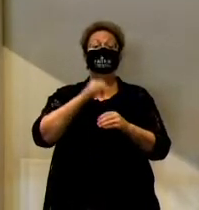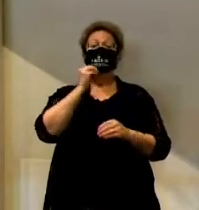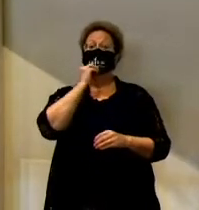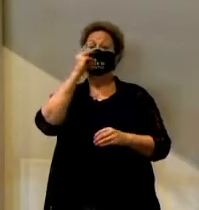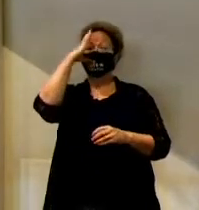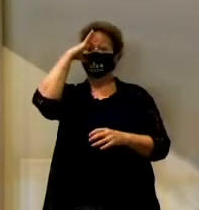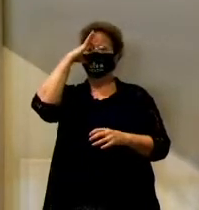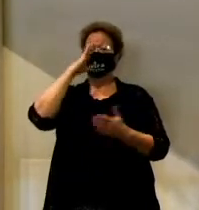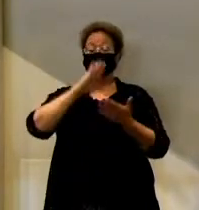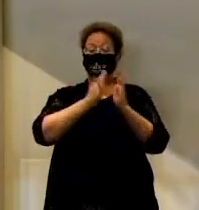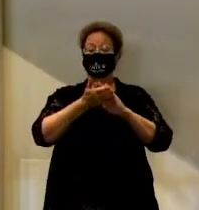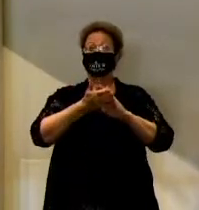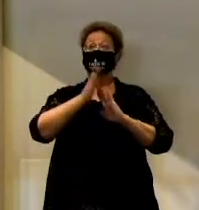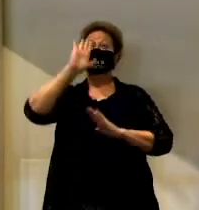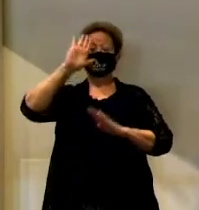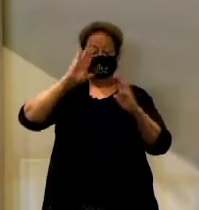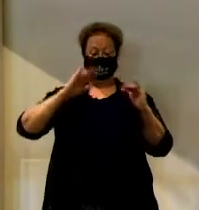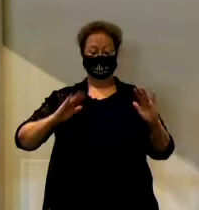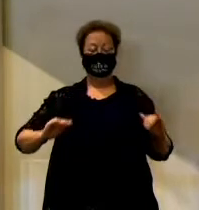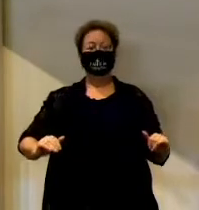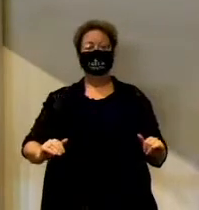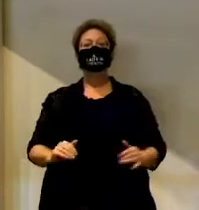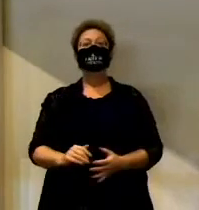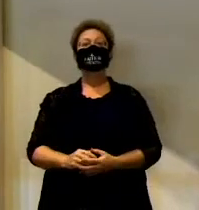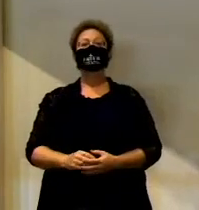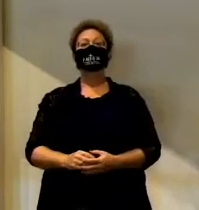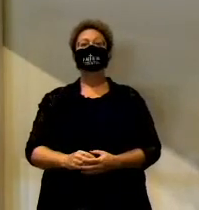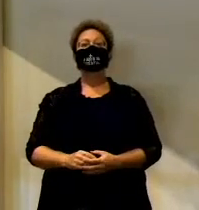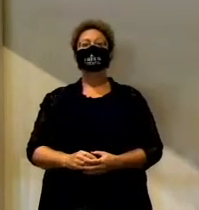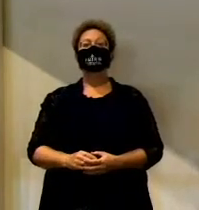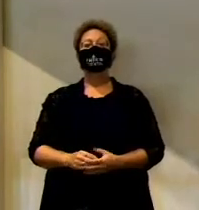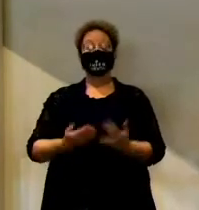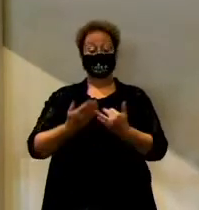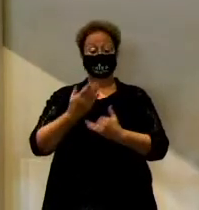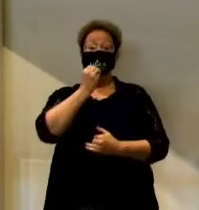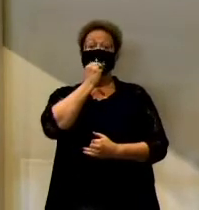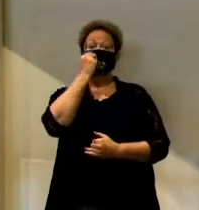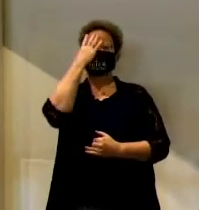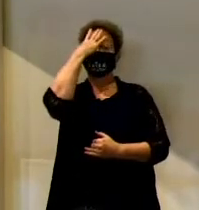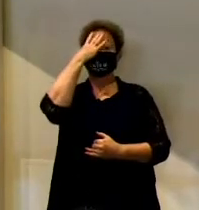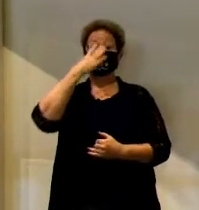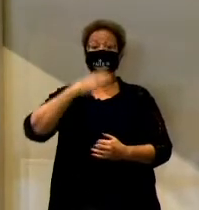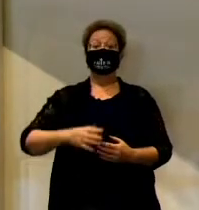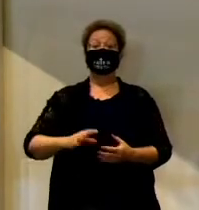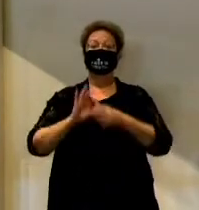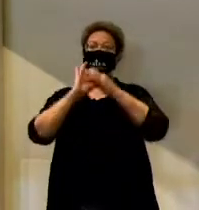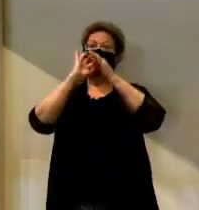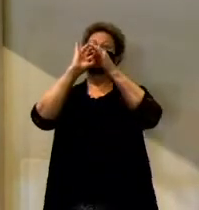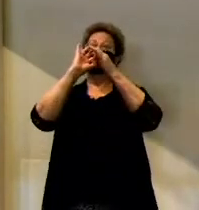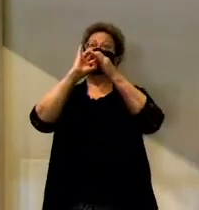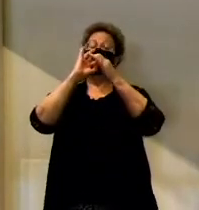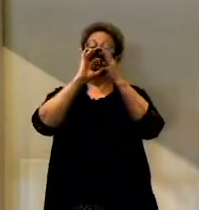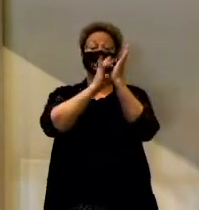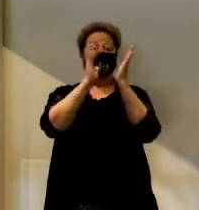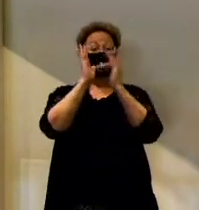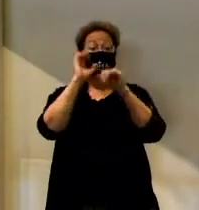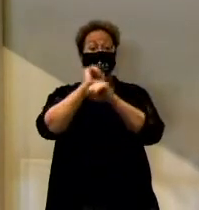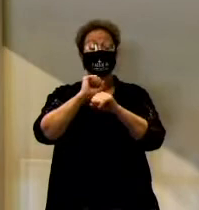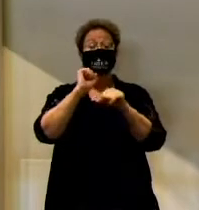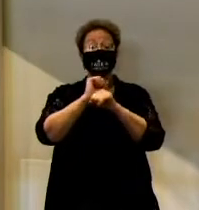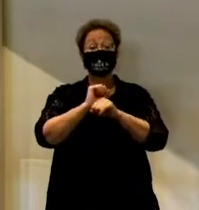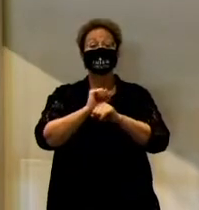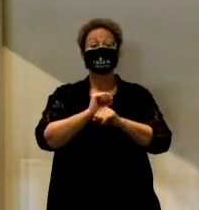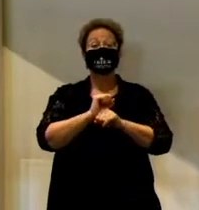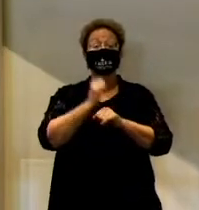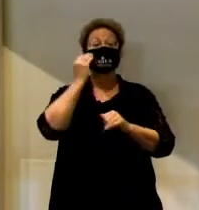children and receive us into his family. Through baptism, we get connected to Christ's saving work and we're assured